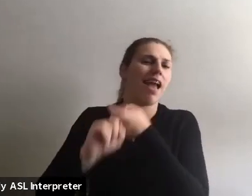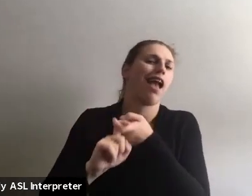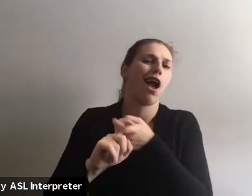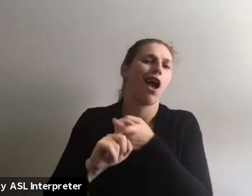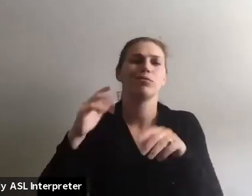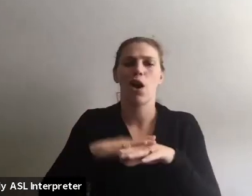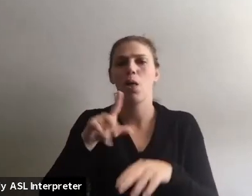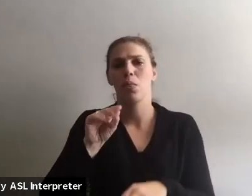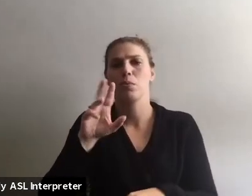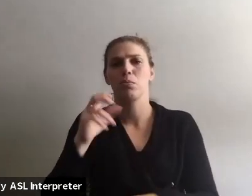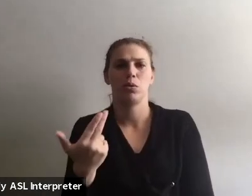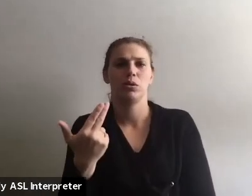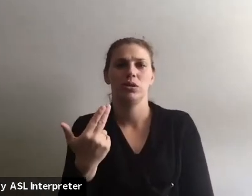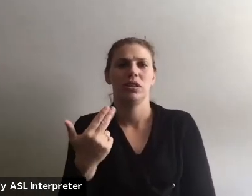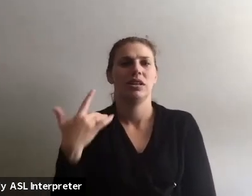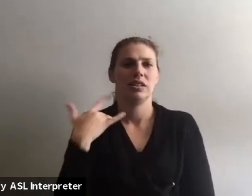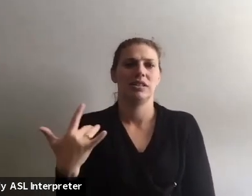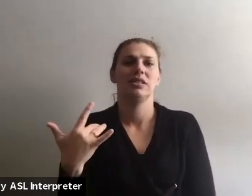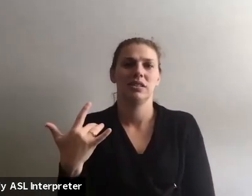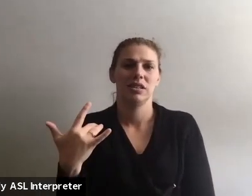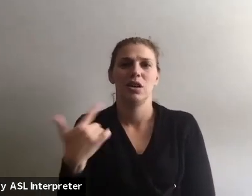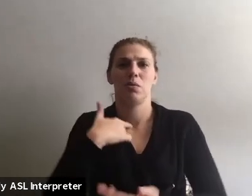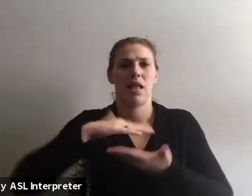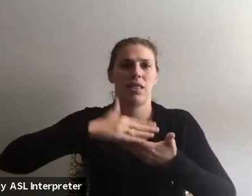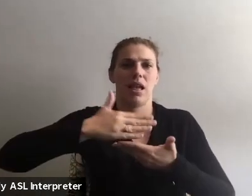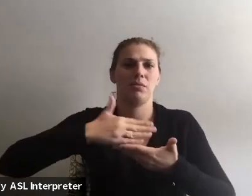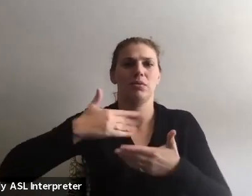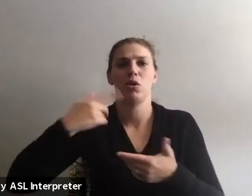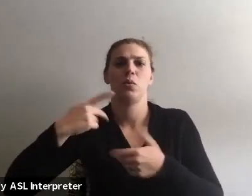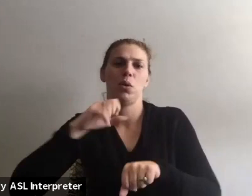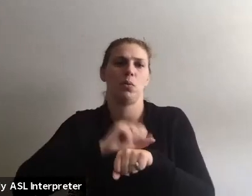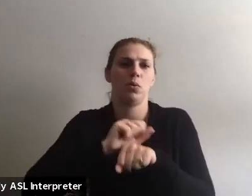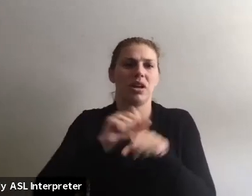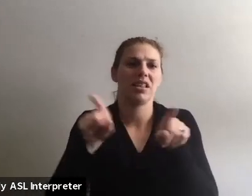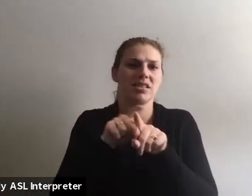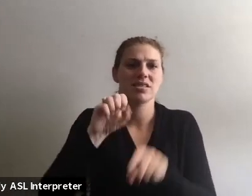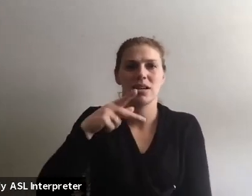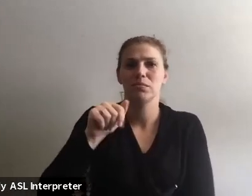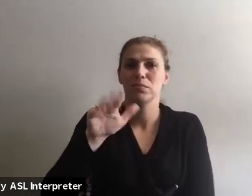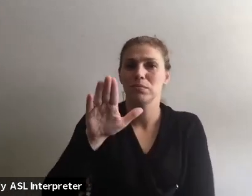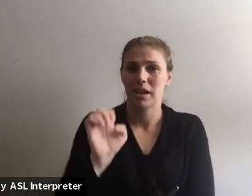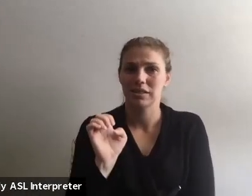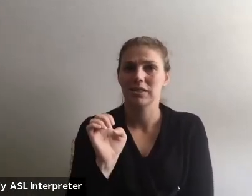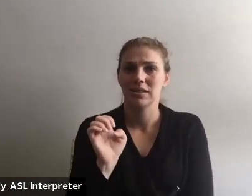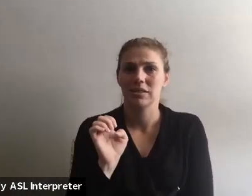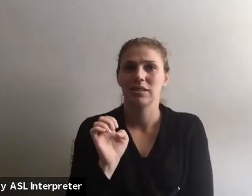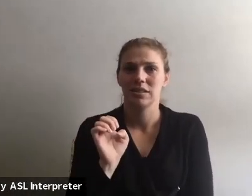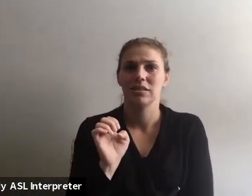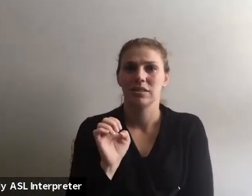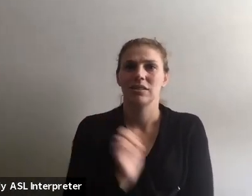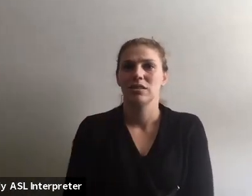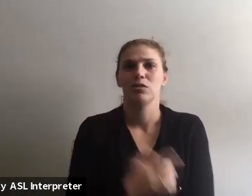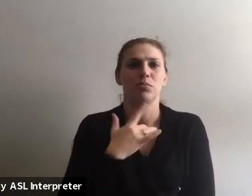porch. Um, and usually we just brought our laptops and we're working in the same space, but, um, we